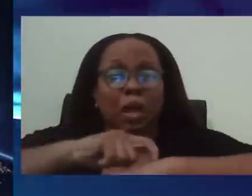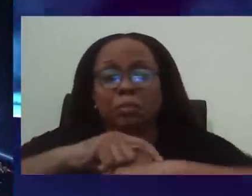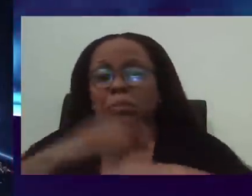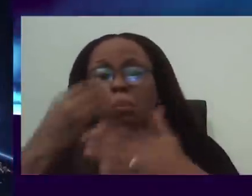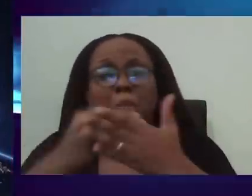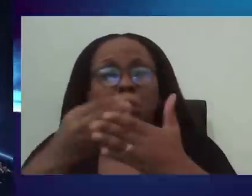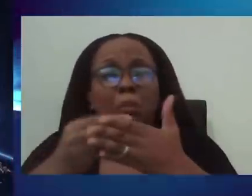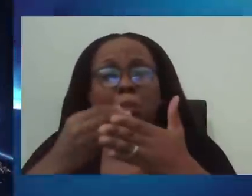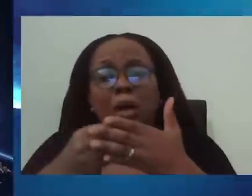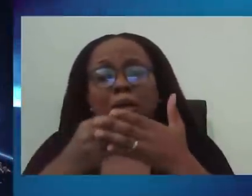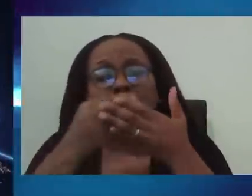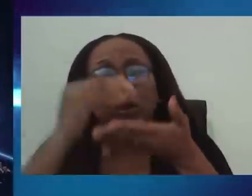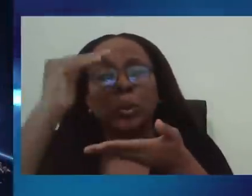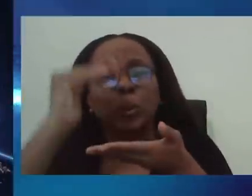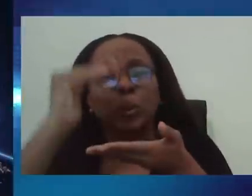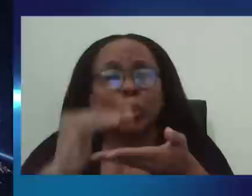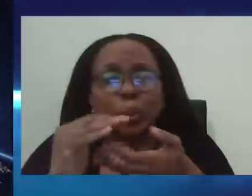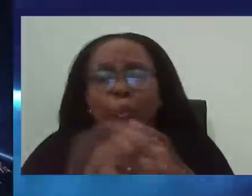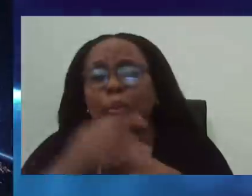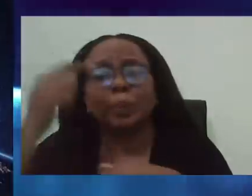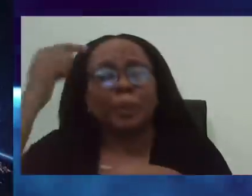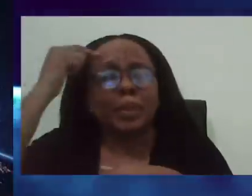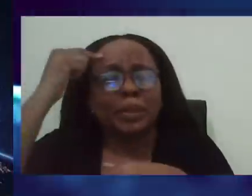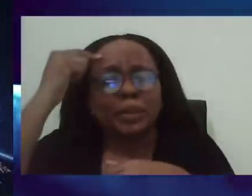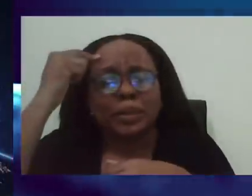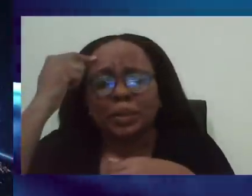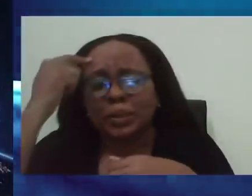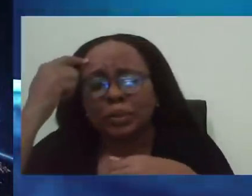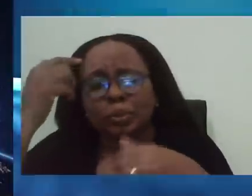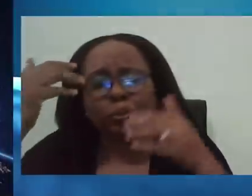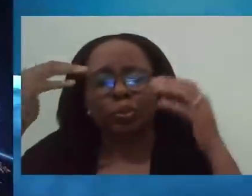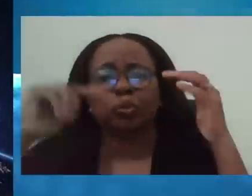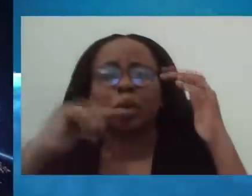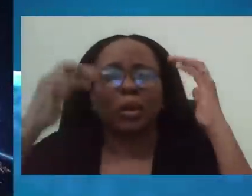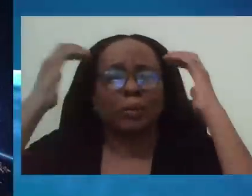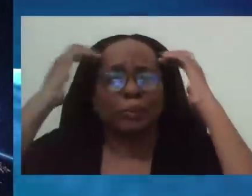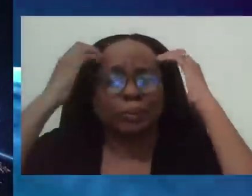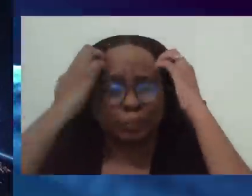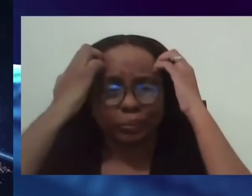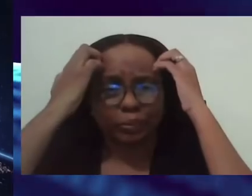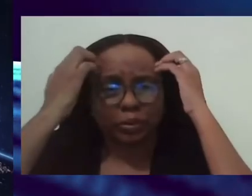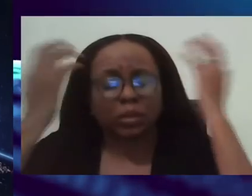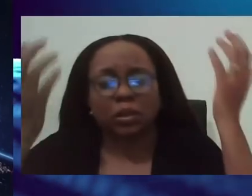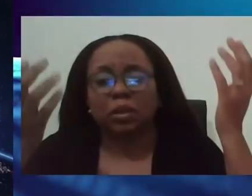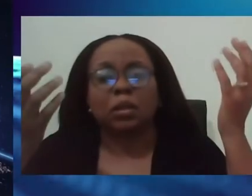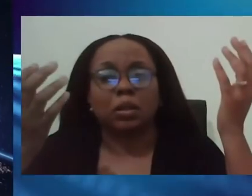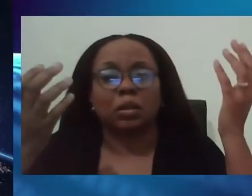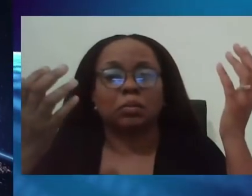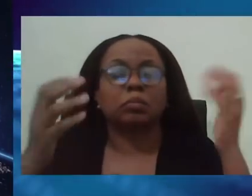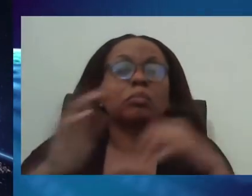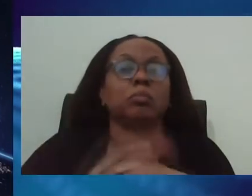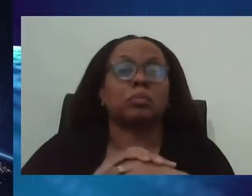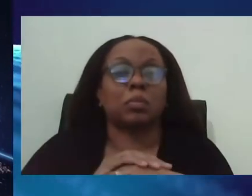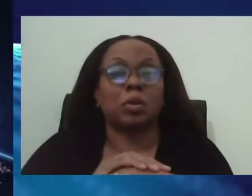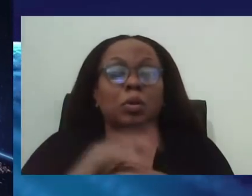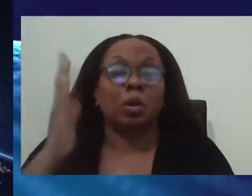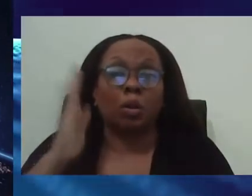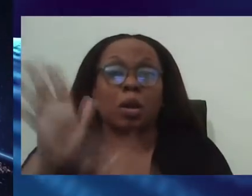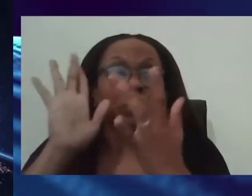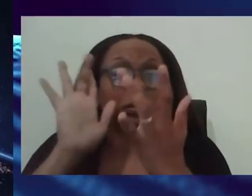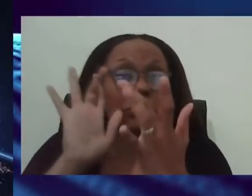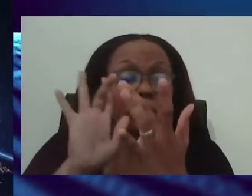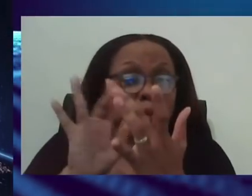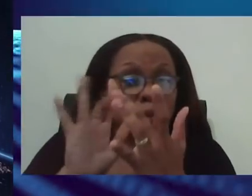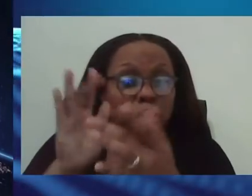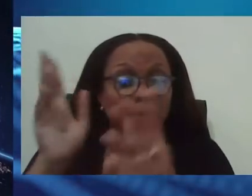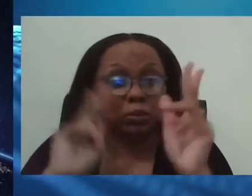the requisite care that they need. So that's the first step. They will then triage those persons along with our HIHQ team, and then it